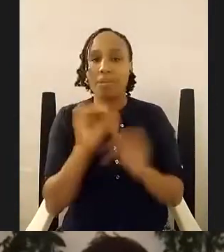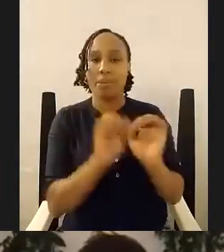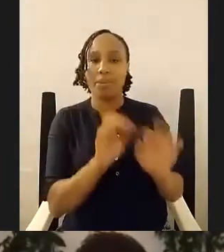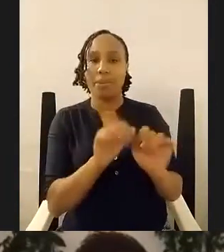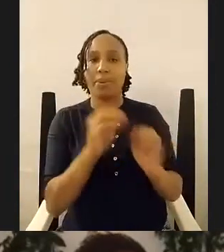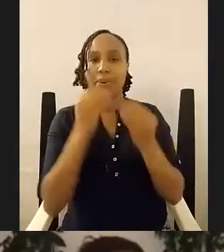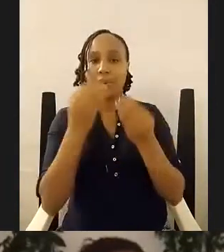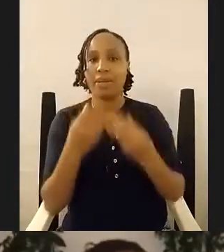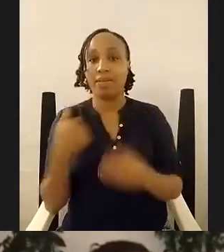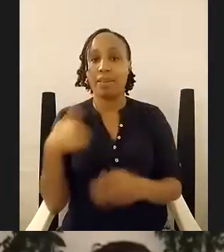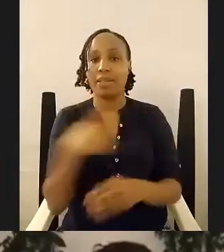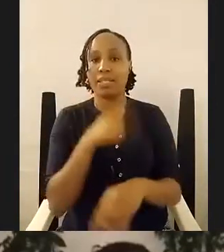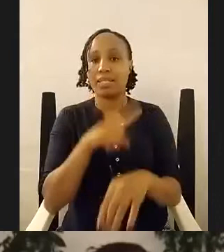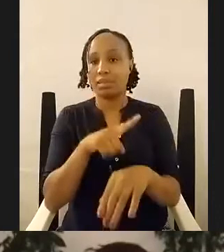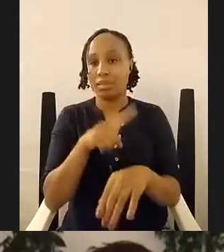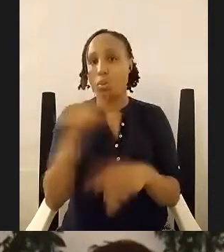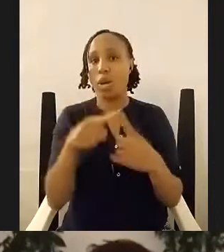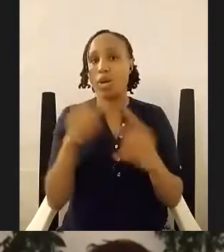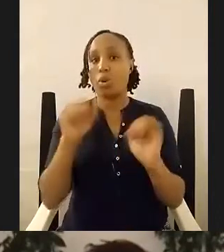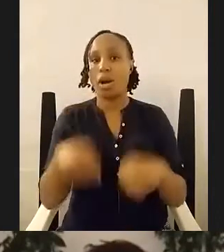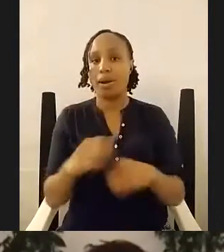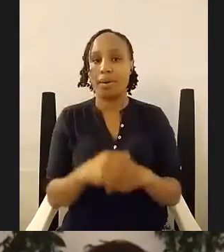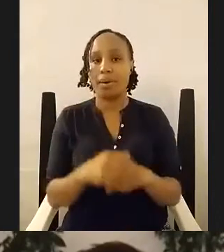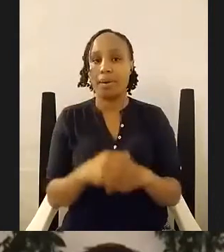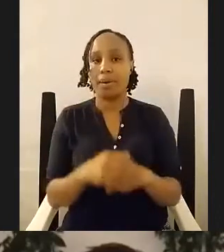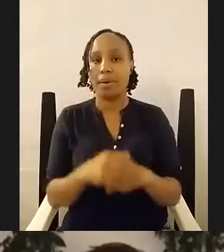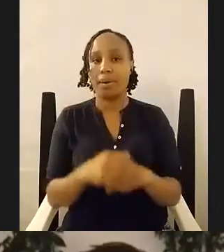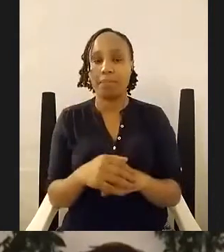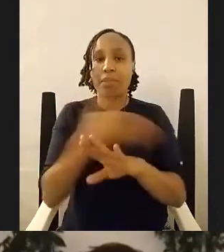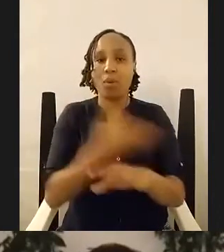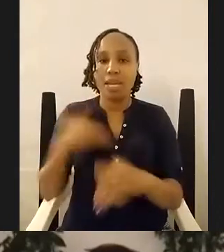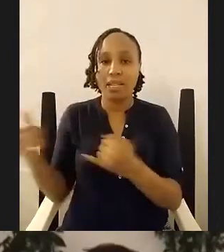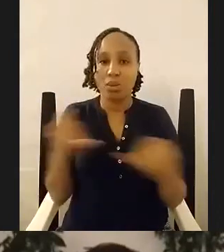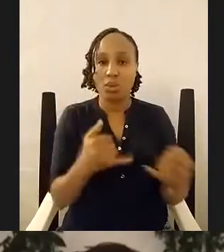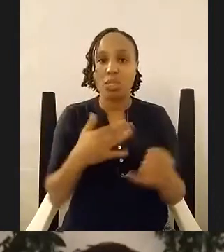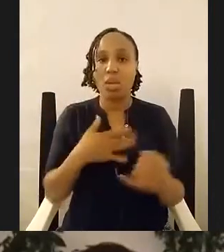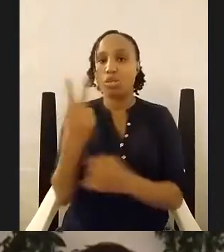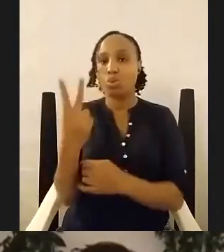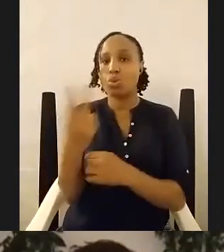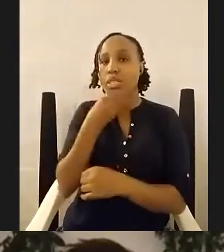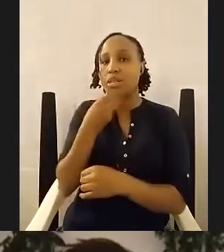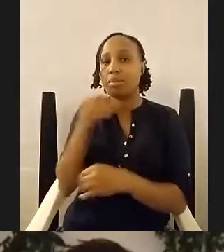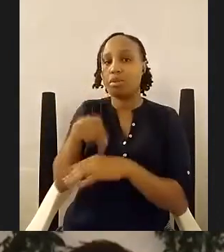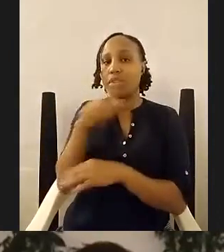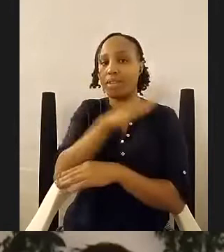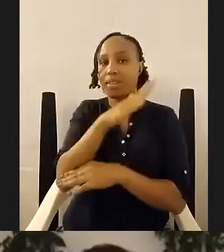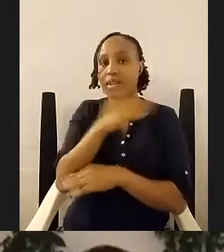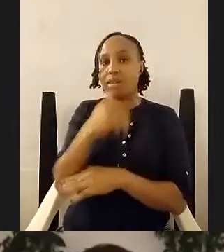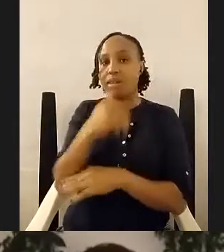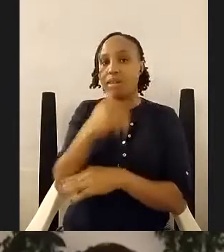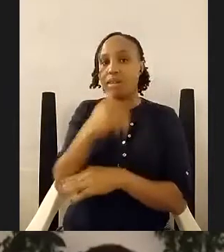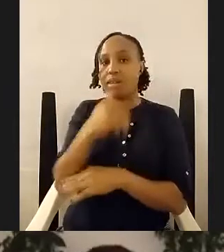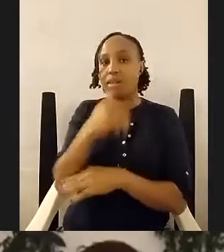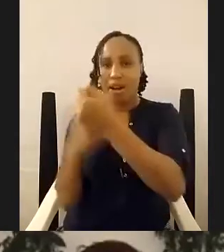you can um before i introduce um our two gentlemen for the evening i'd like to thank um our funders who have made